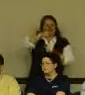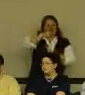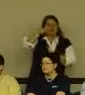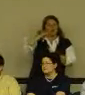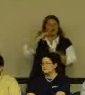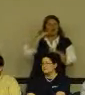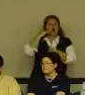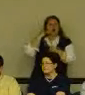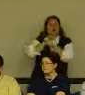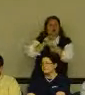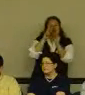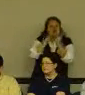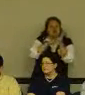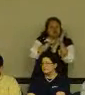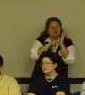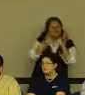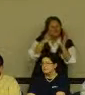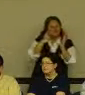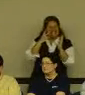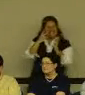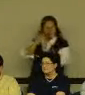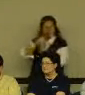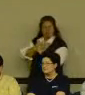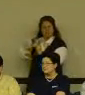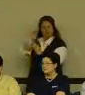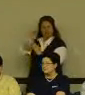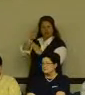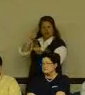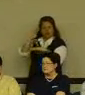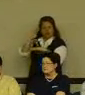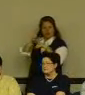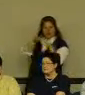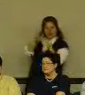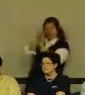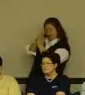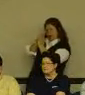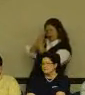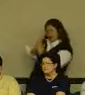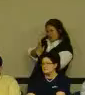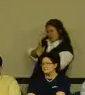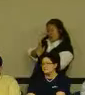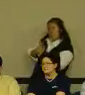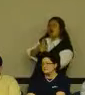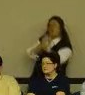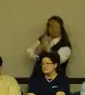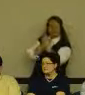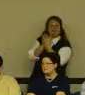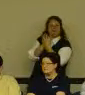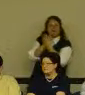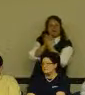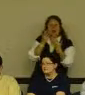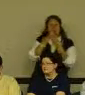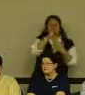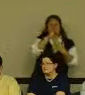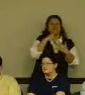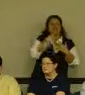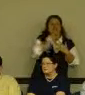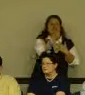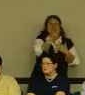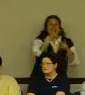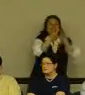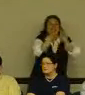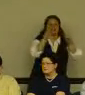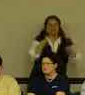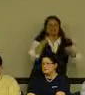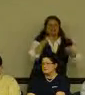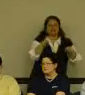what the job's really about and that you're a great fit. Sometimes that means having more than one resume, depending upon the types of jobs you